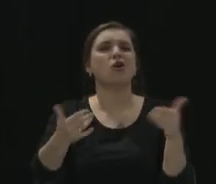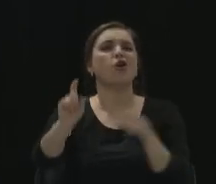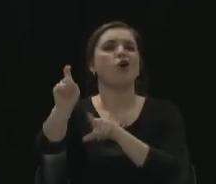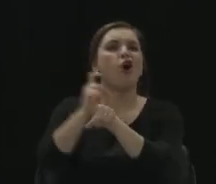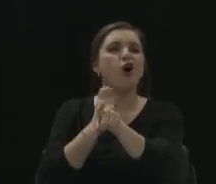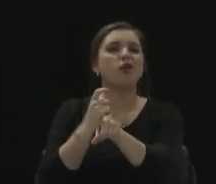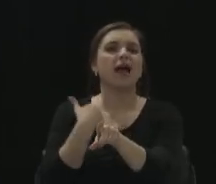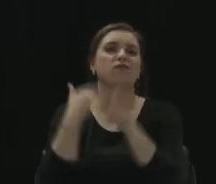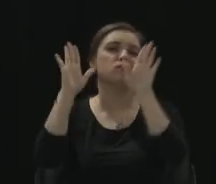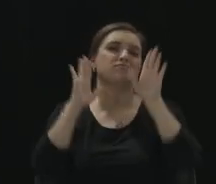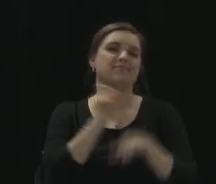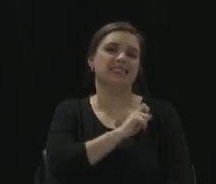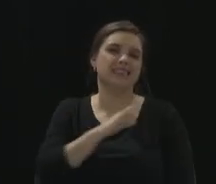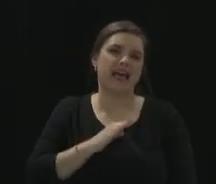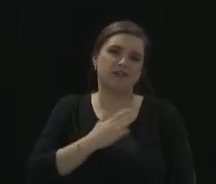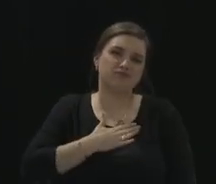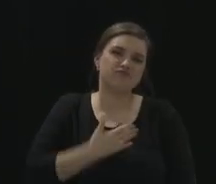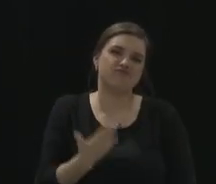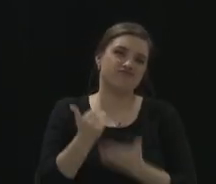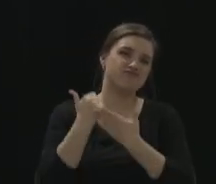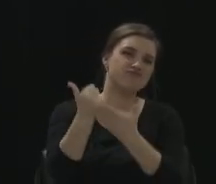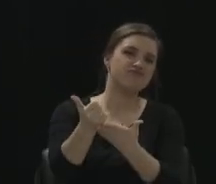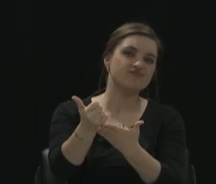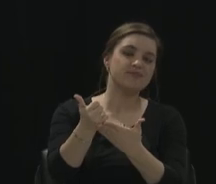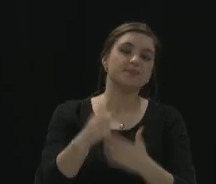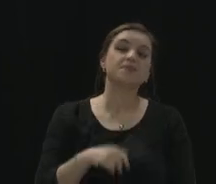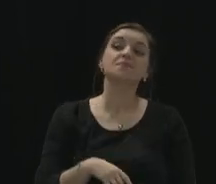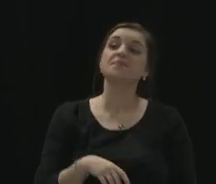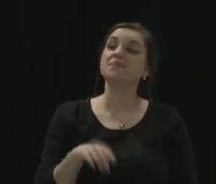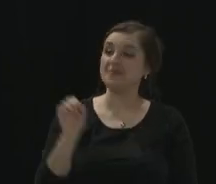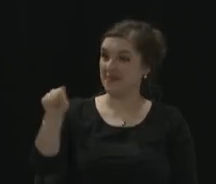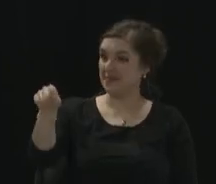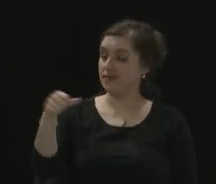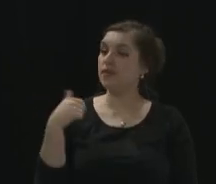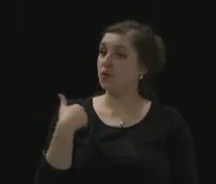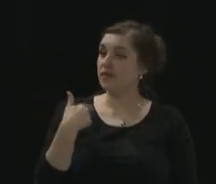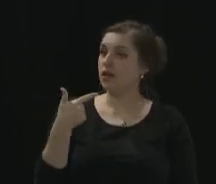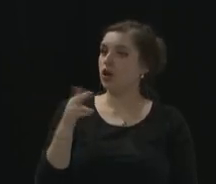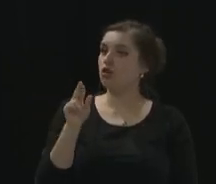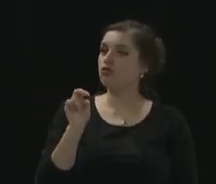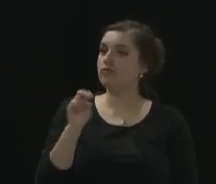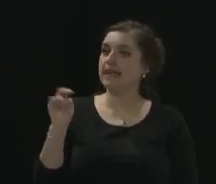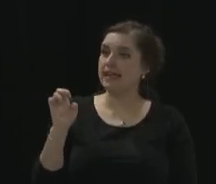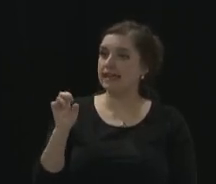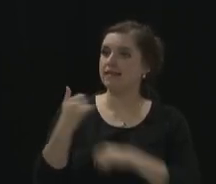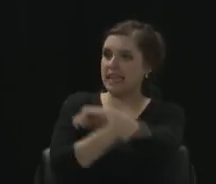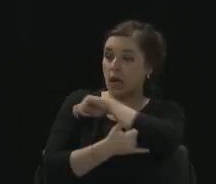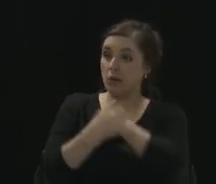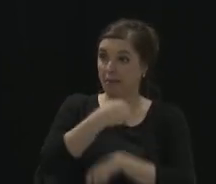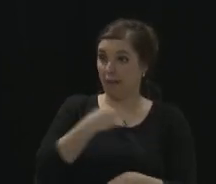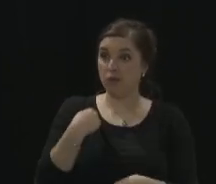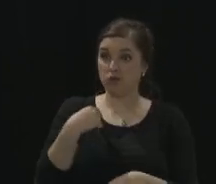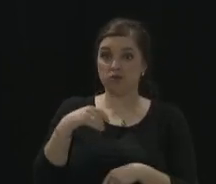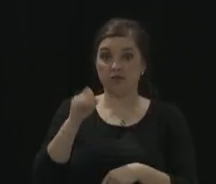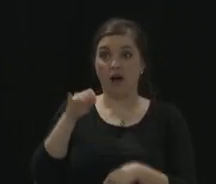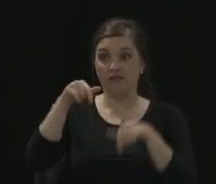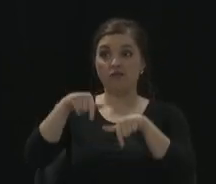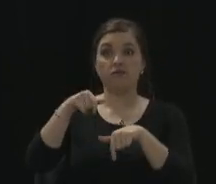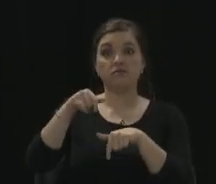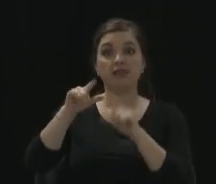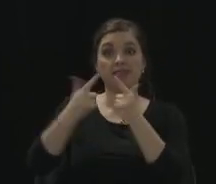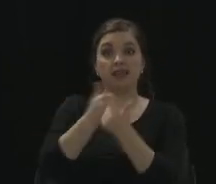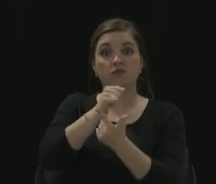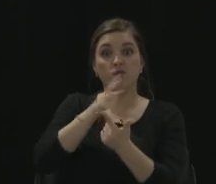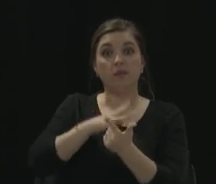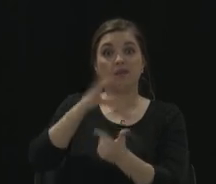to assist. Absolutely. And we know that we've got Greene County members of the league as well as viewers that may be